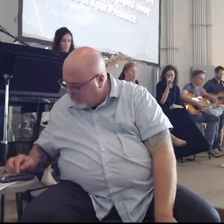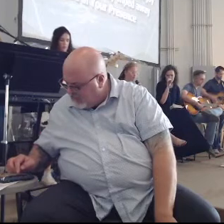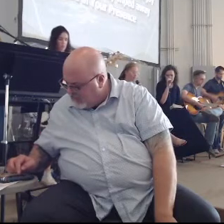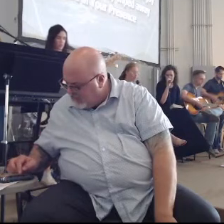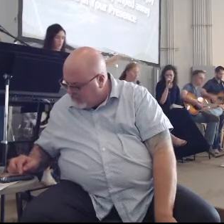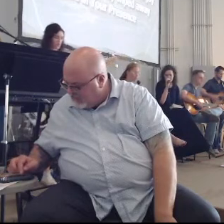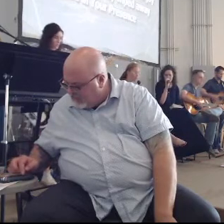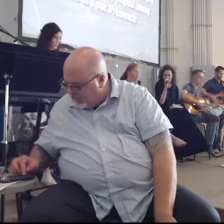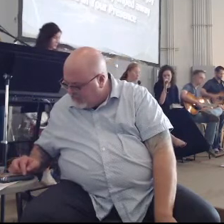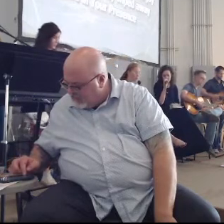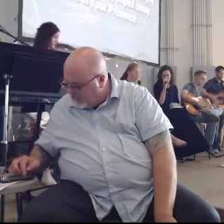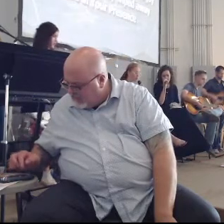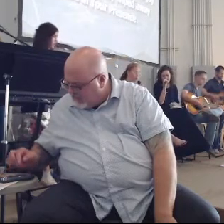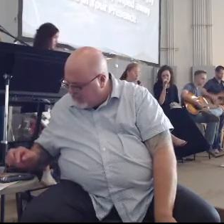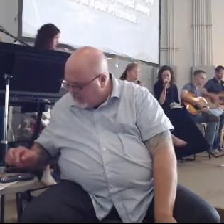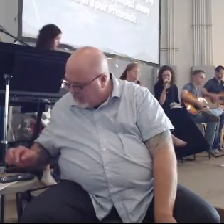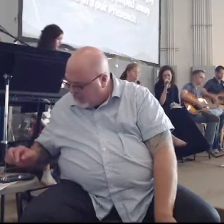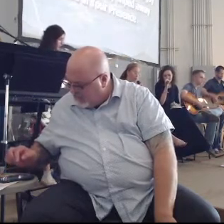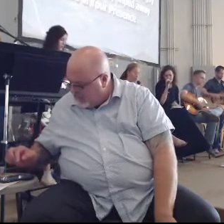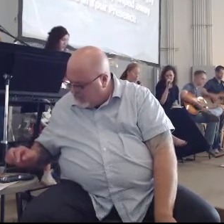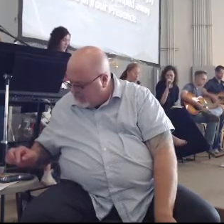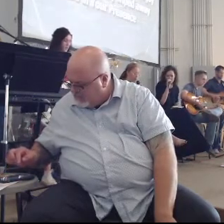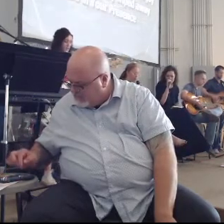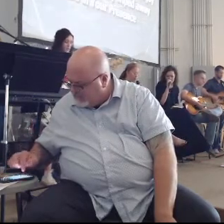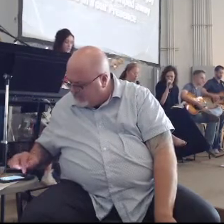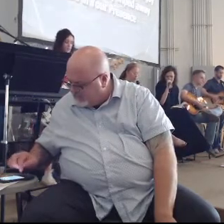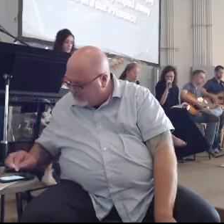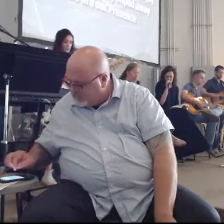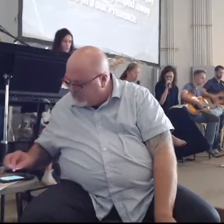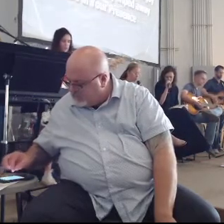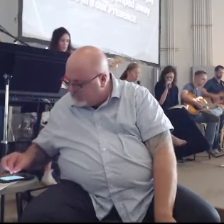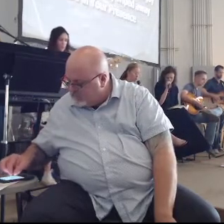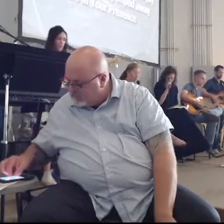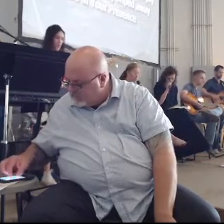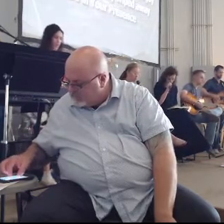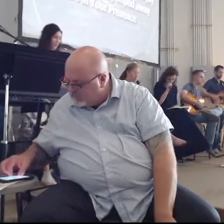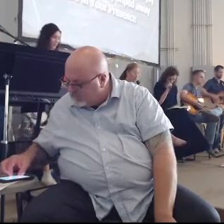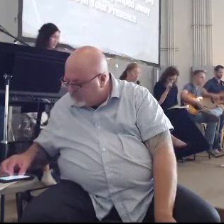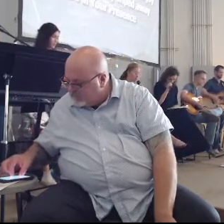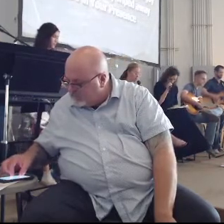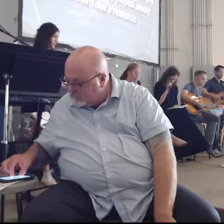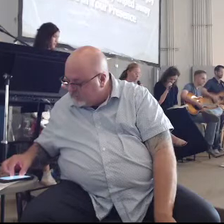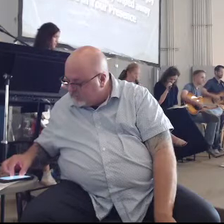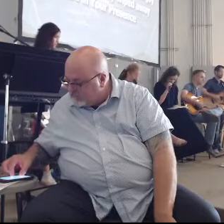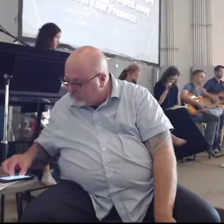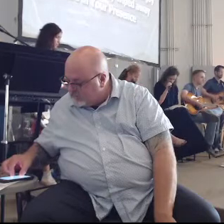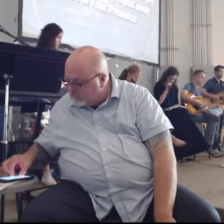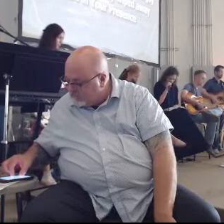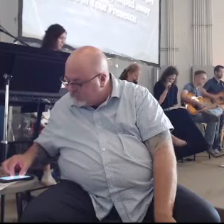fear Suddenly lies in my way